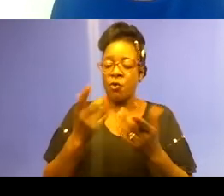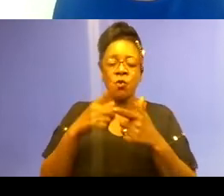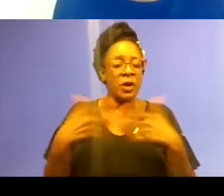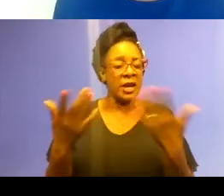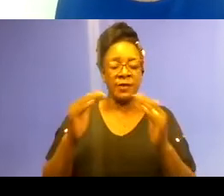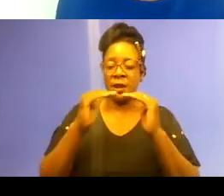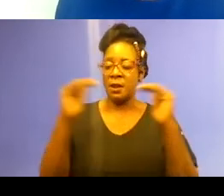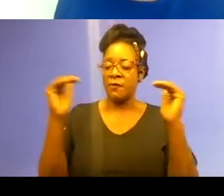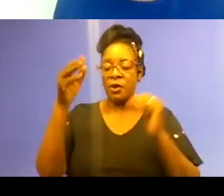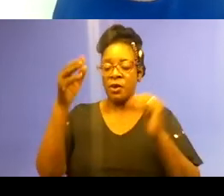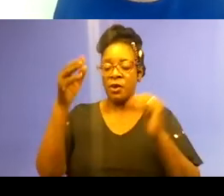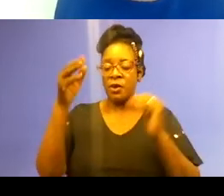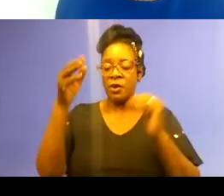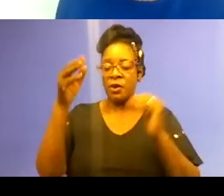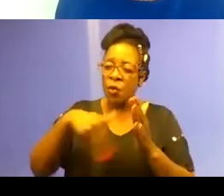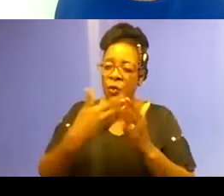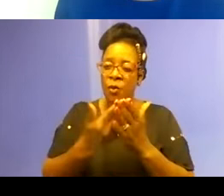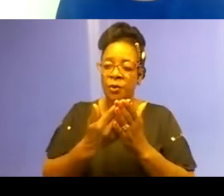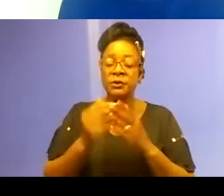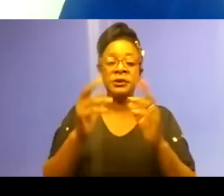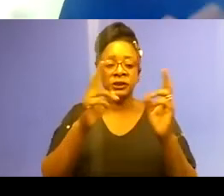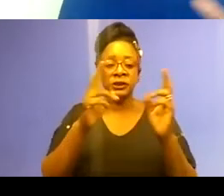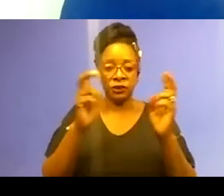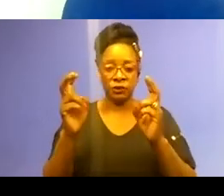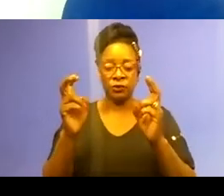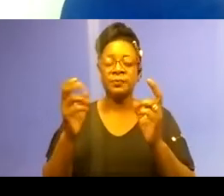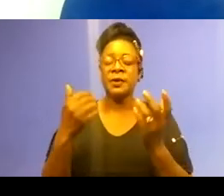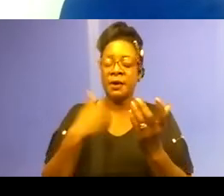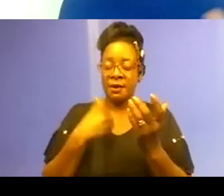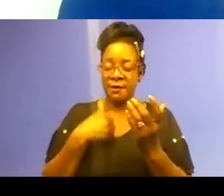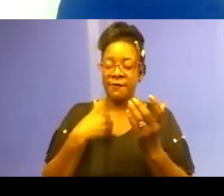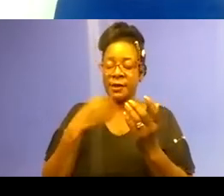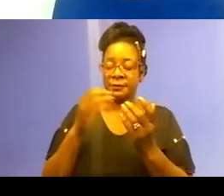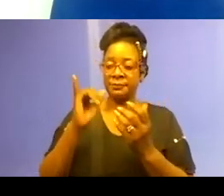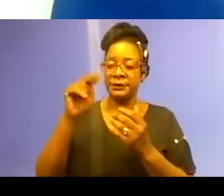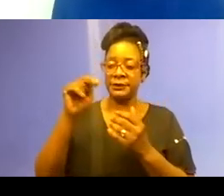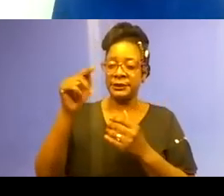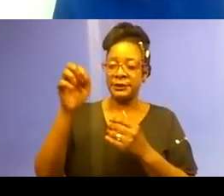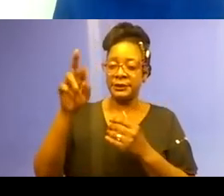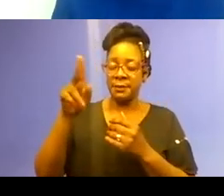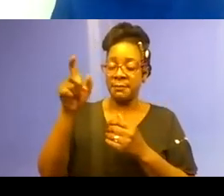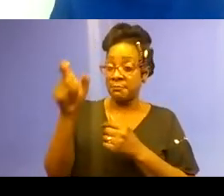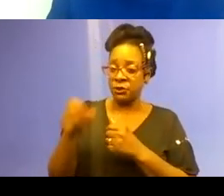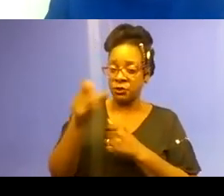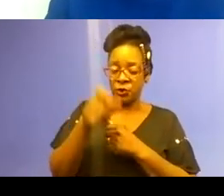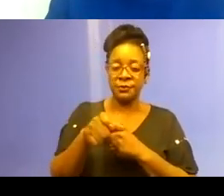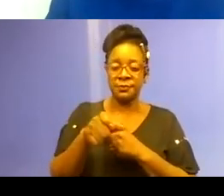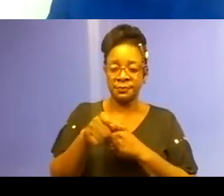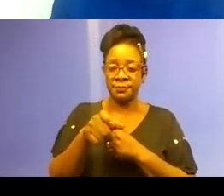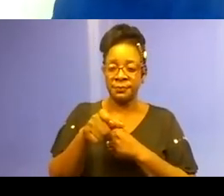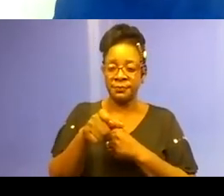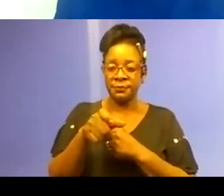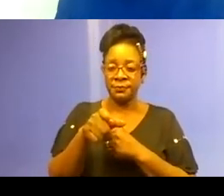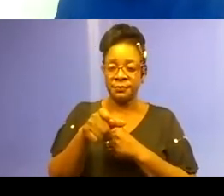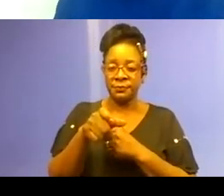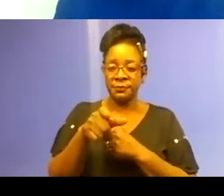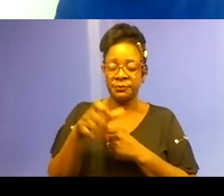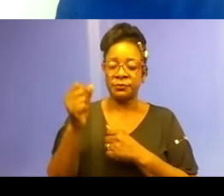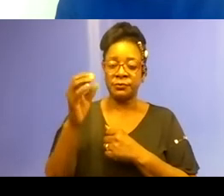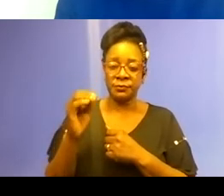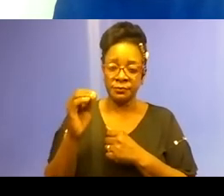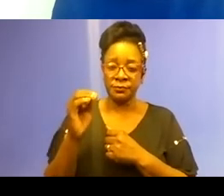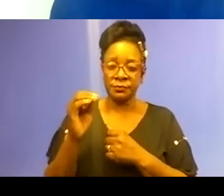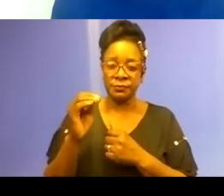go beyond interpersonal racism, when we look at that broader level. So they can't really be addressed at an individual